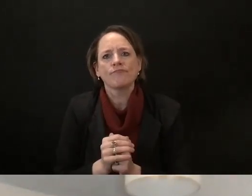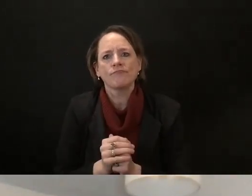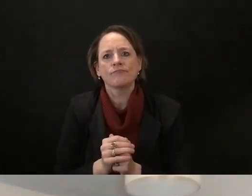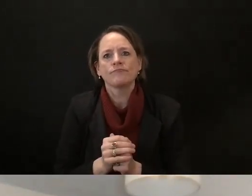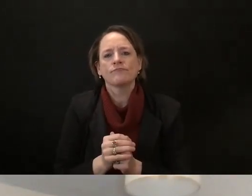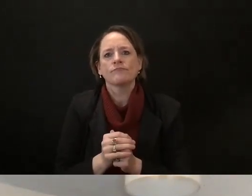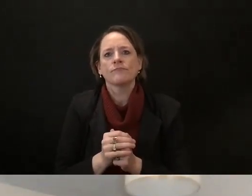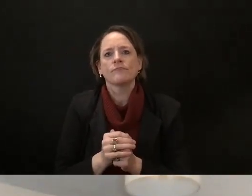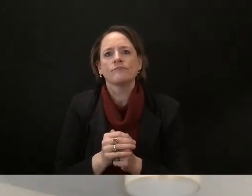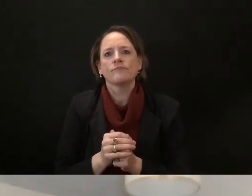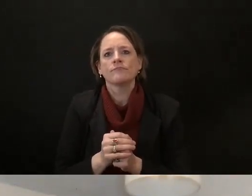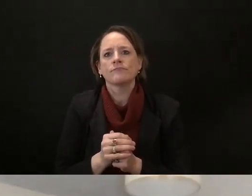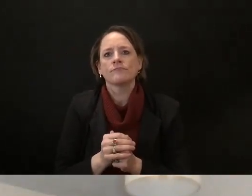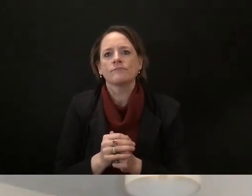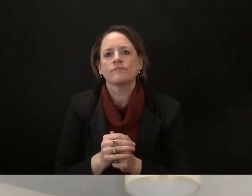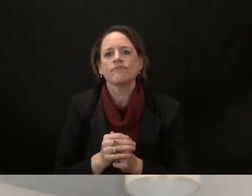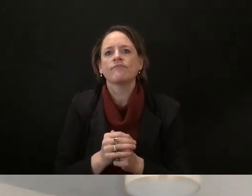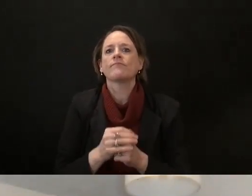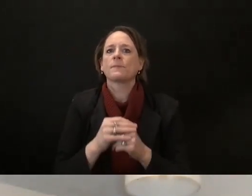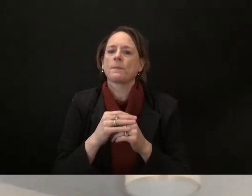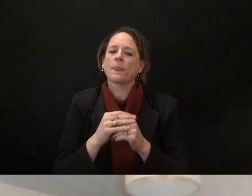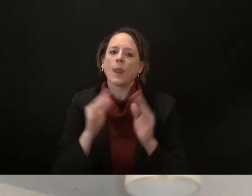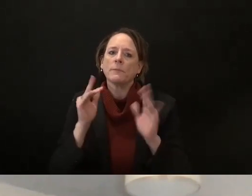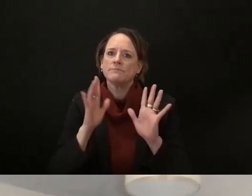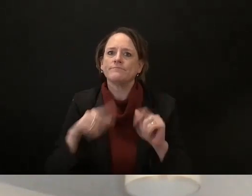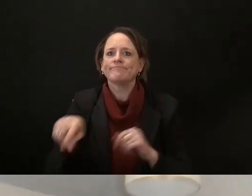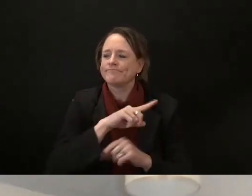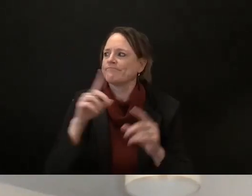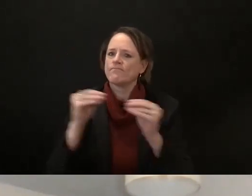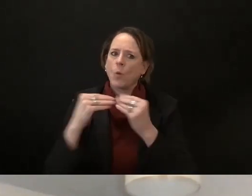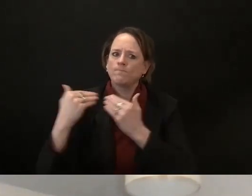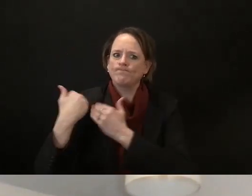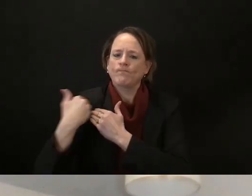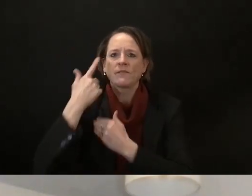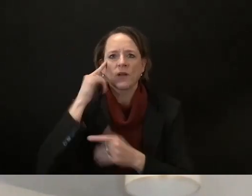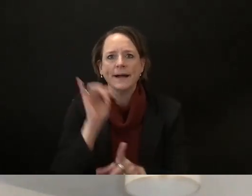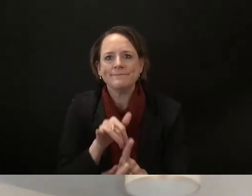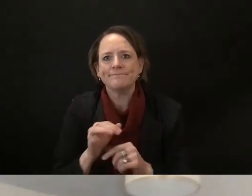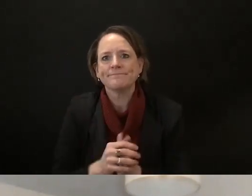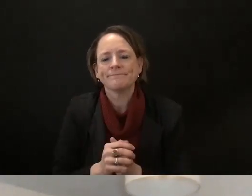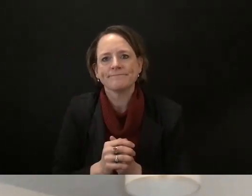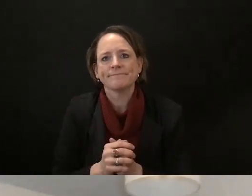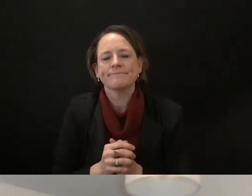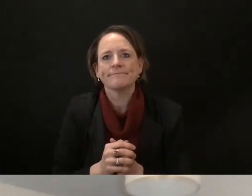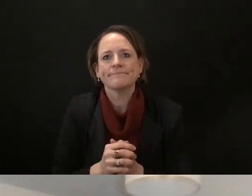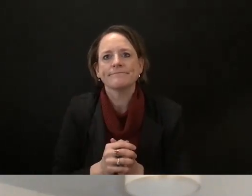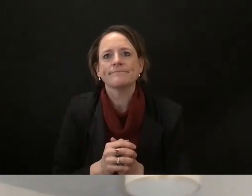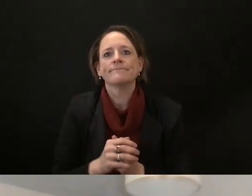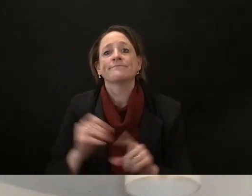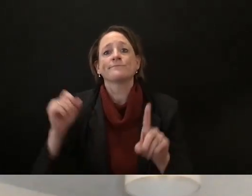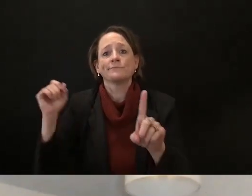um jump into the next question transportation or the next section uh transportation um um